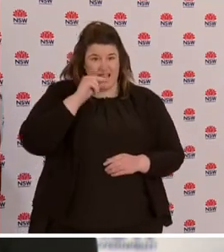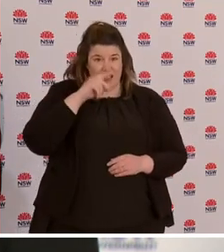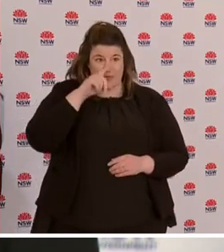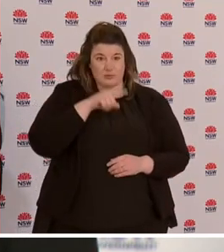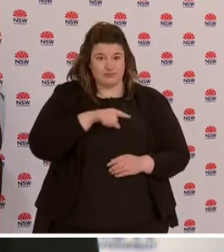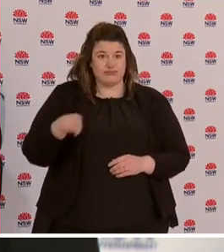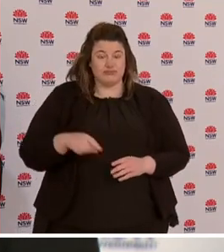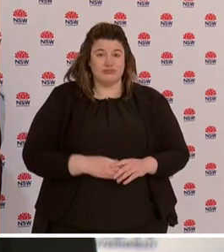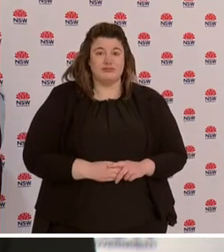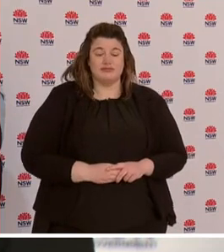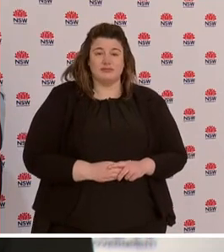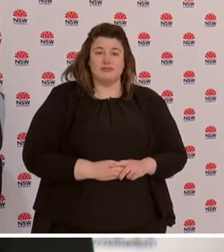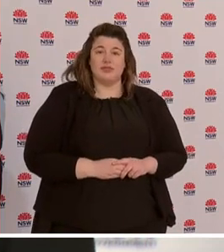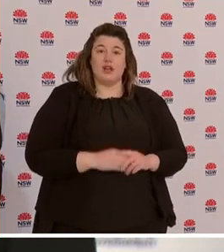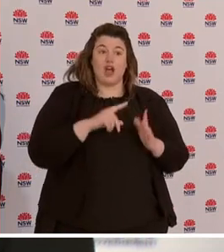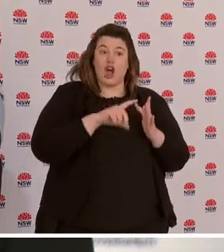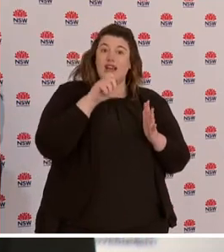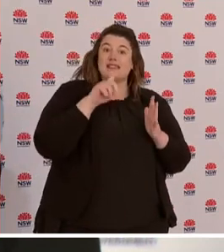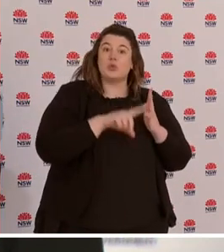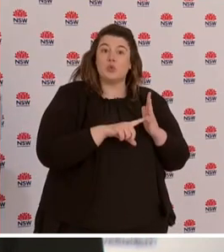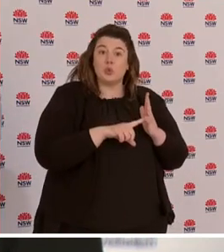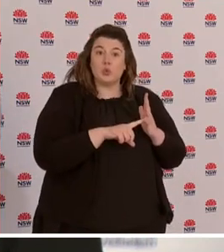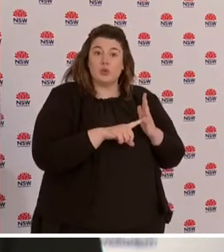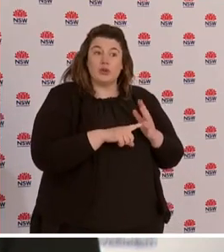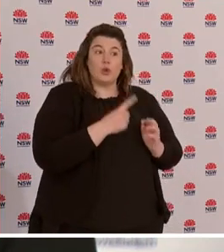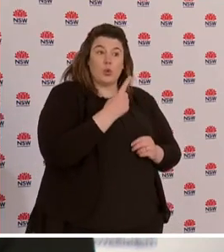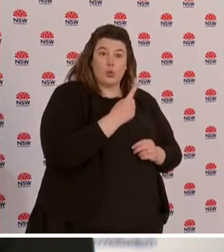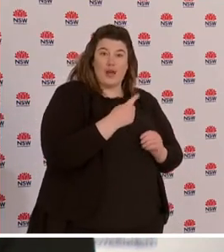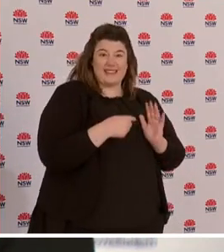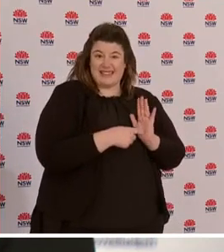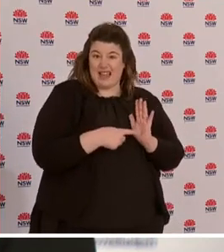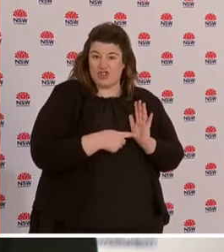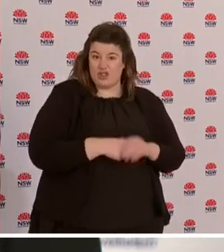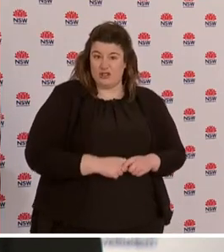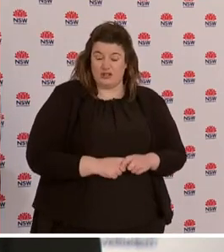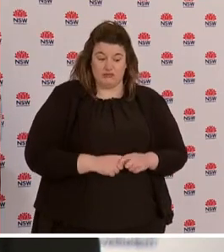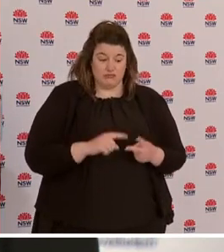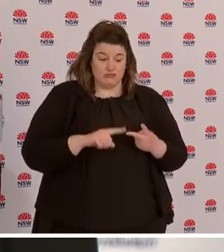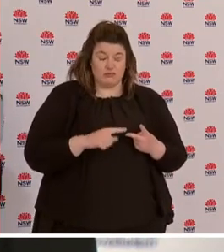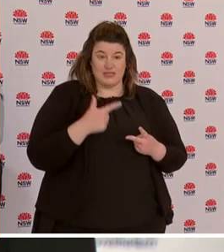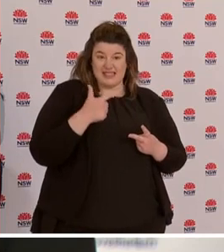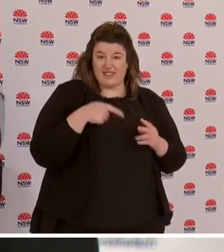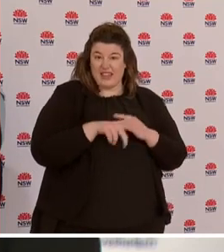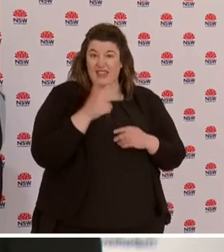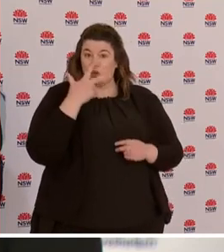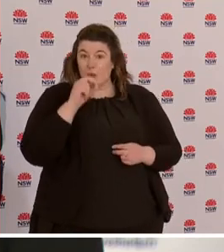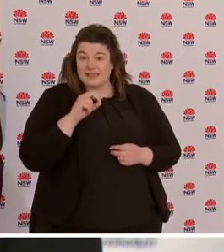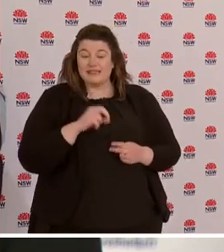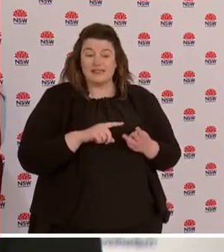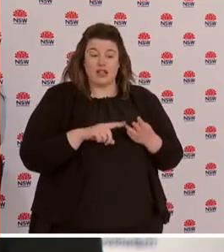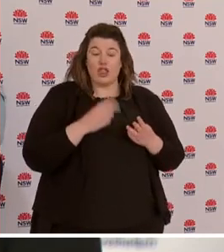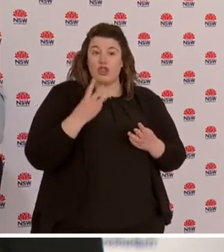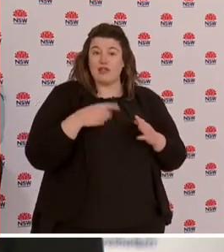intensive care, 1 is in their teens, 7 are in their 20s, 3 are in their 30s,